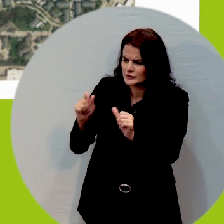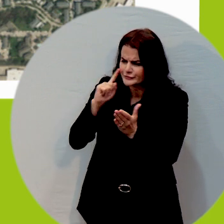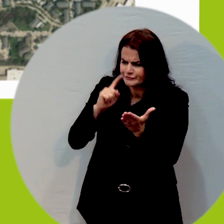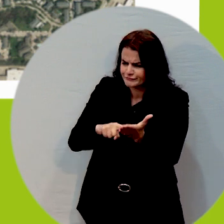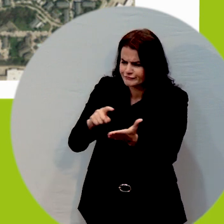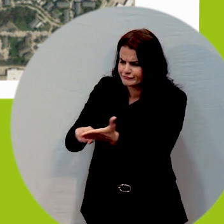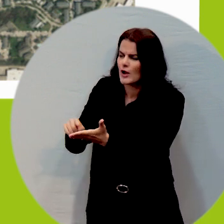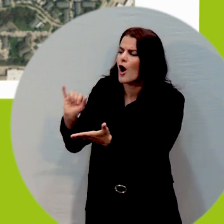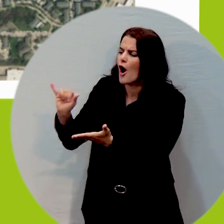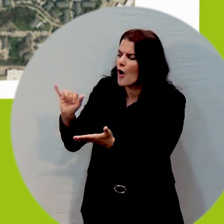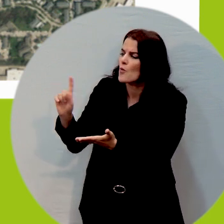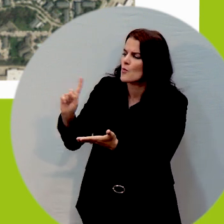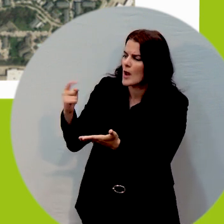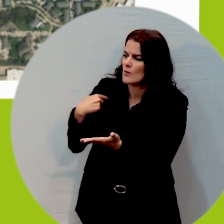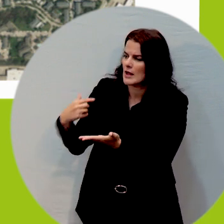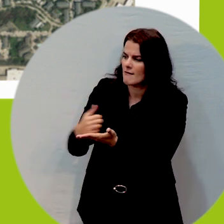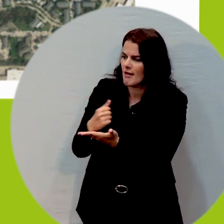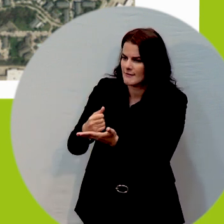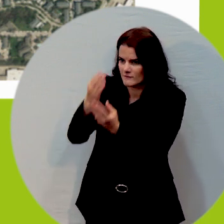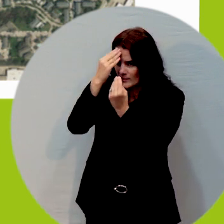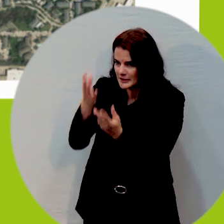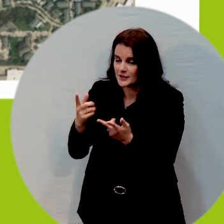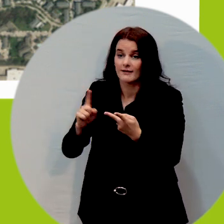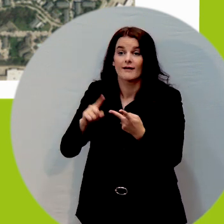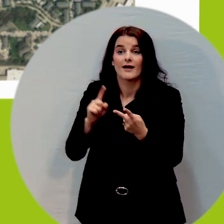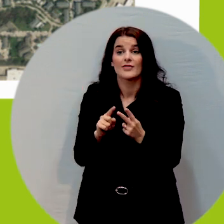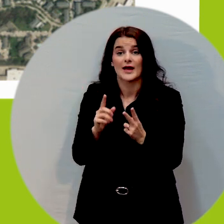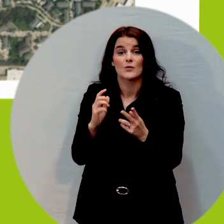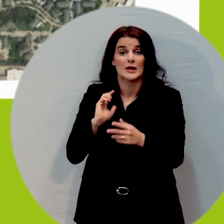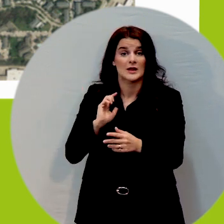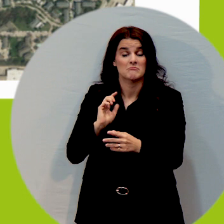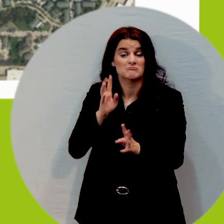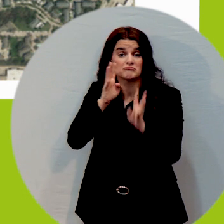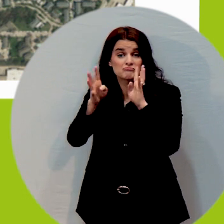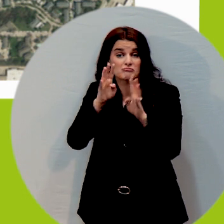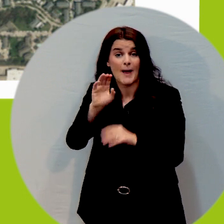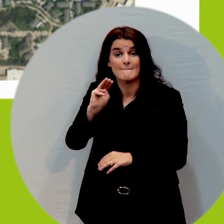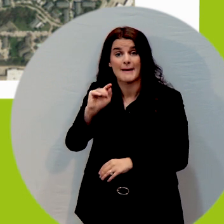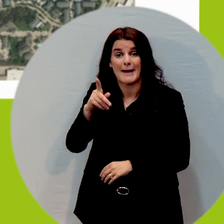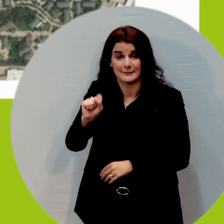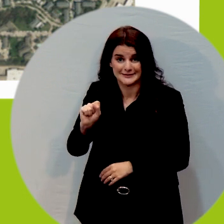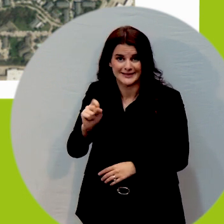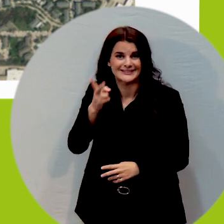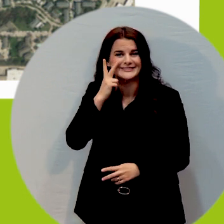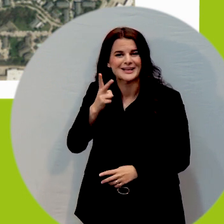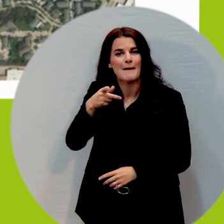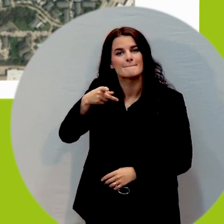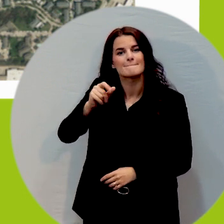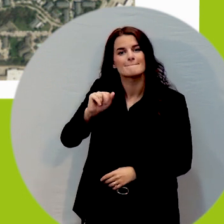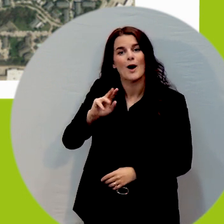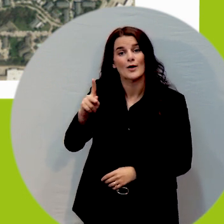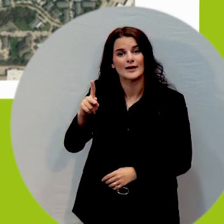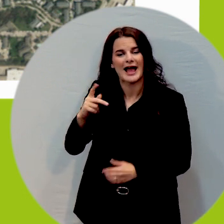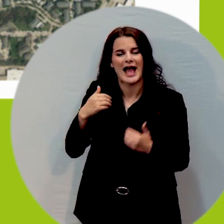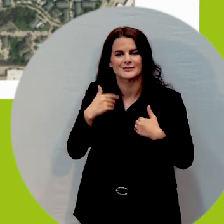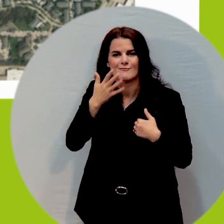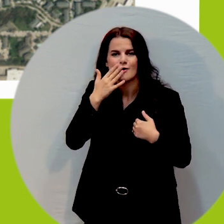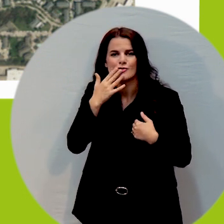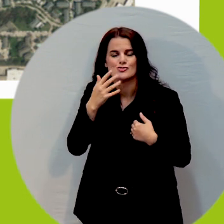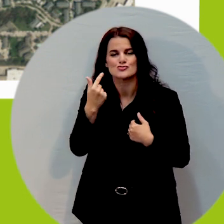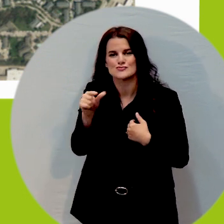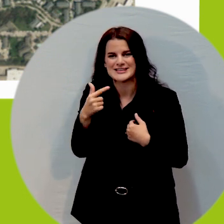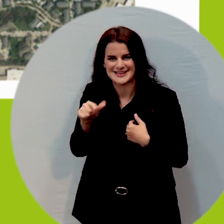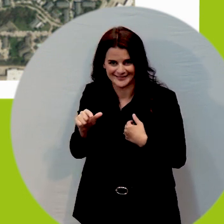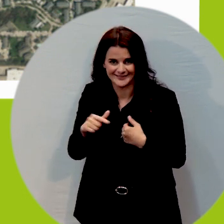information and we created these maps. So you'll see that the park is shaded in with a green and in certain areas